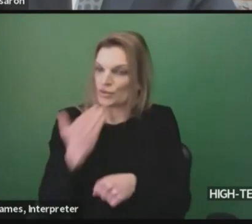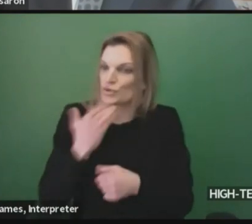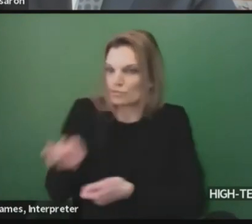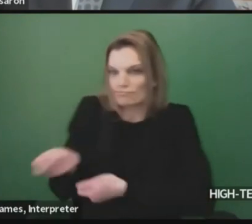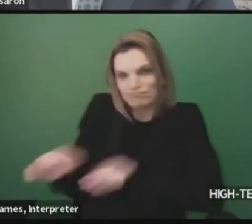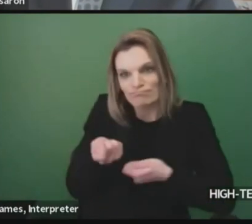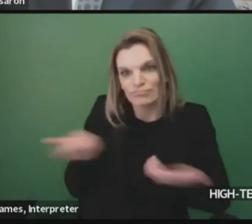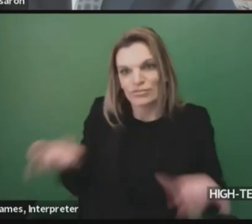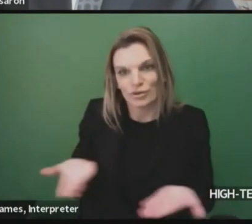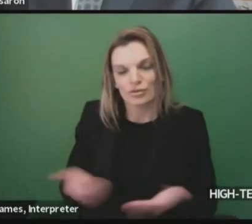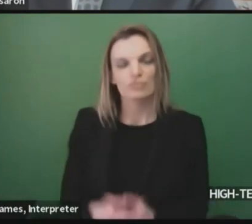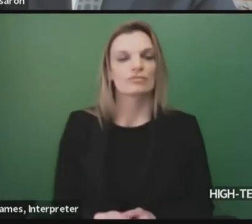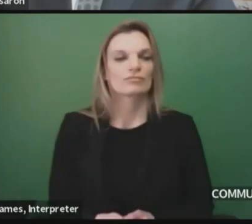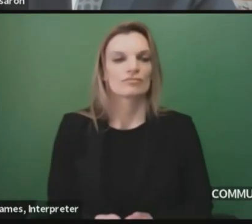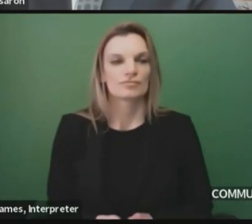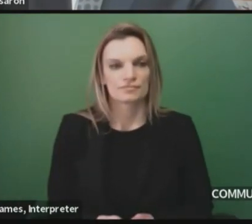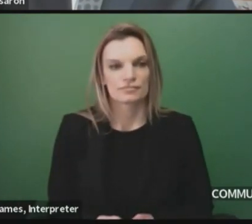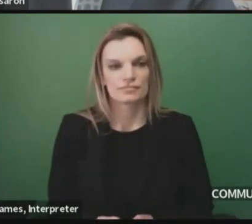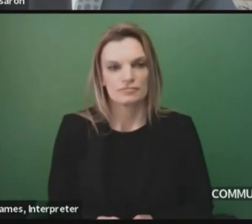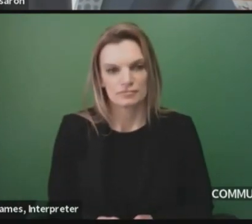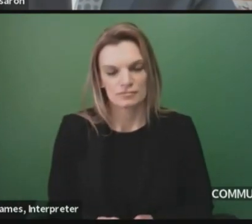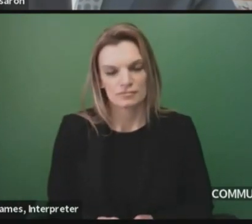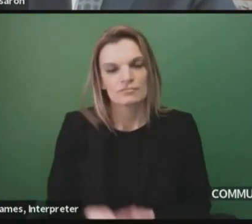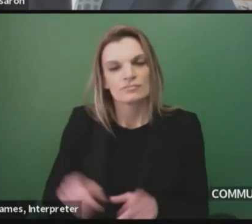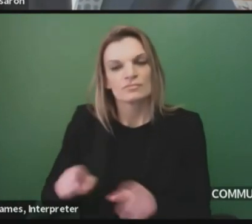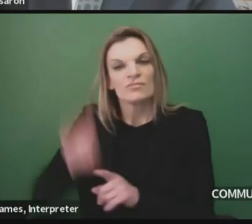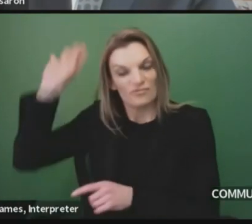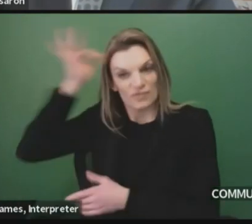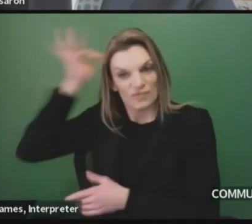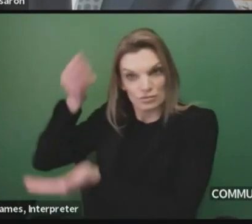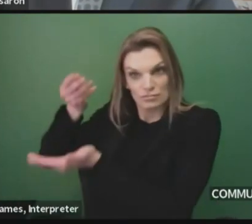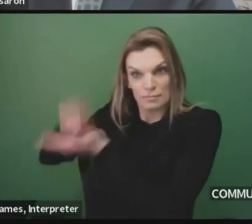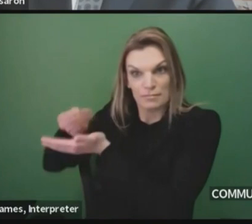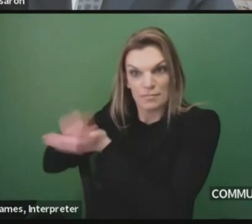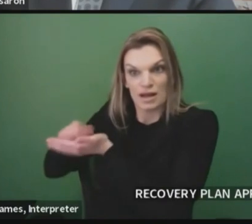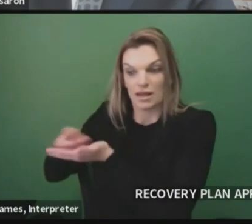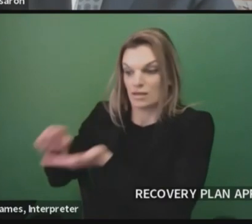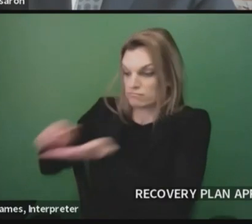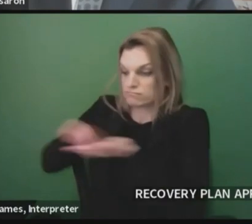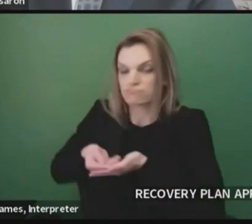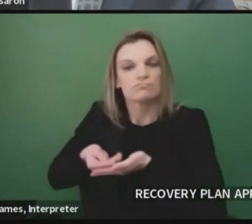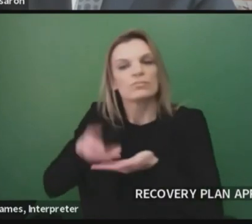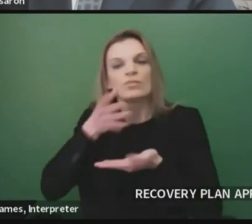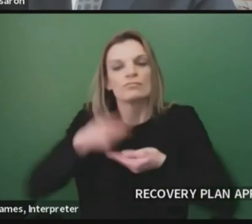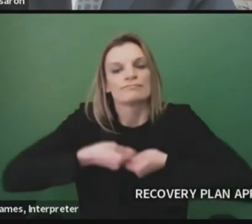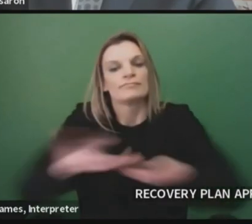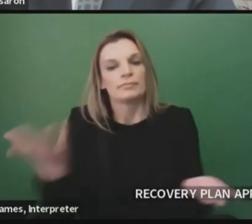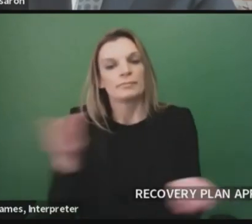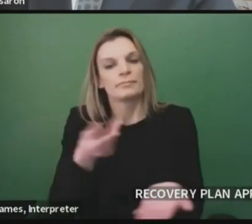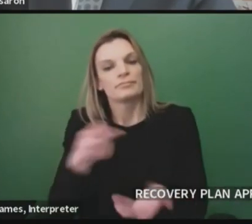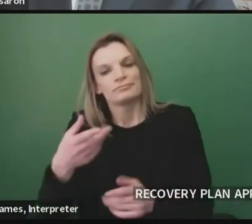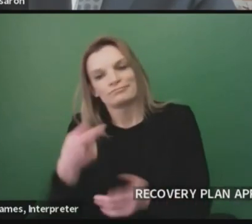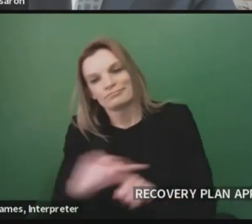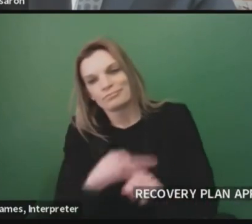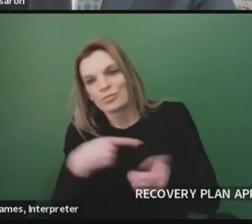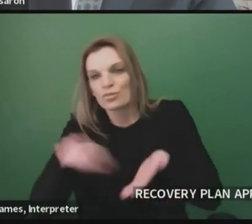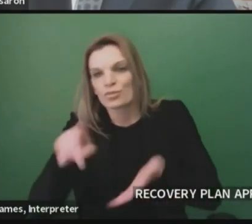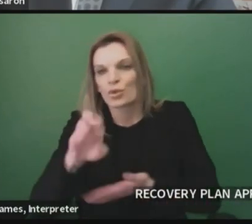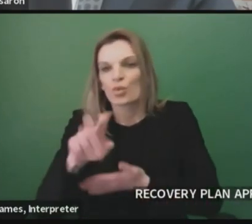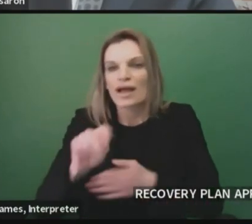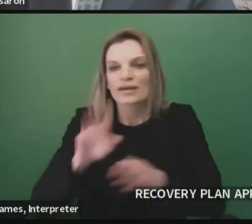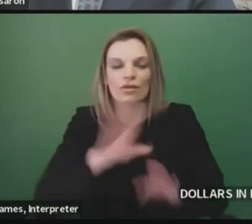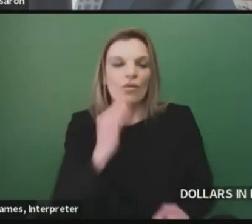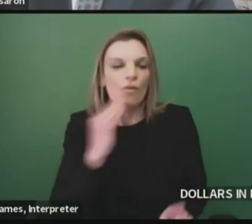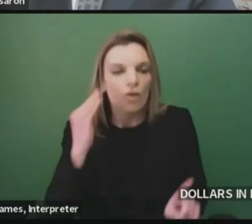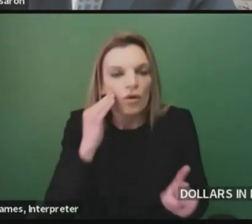millions of federal dollars in rental, housing, and food assistance to help families who need it most. And to help